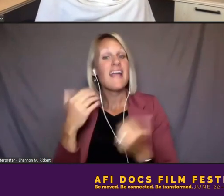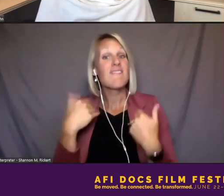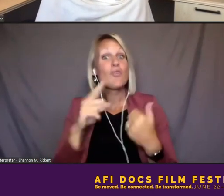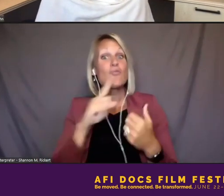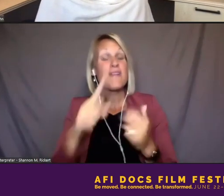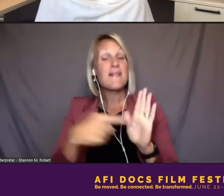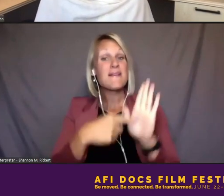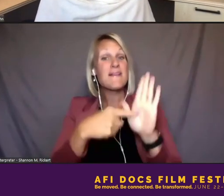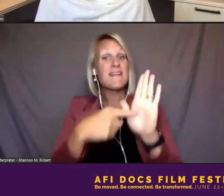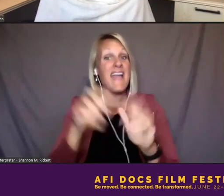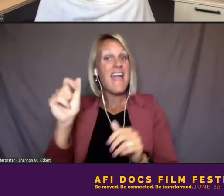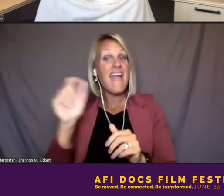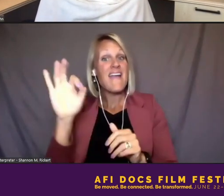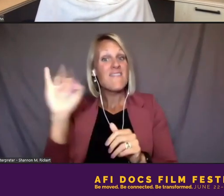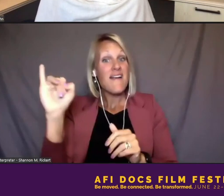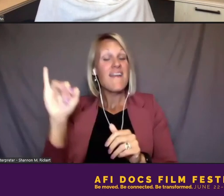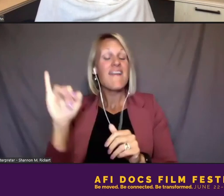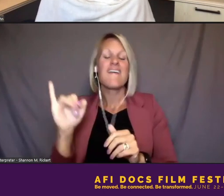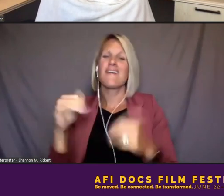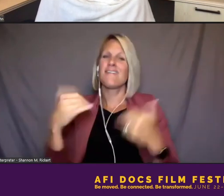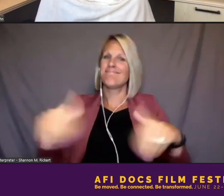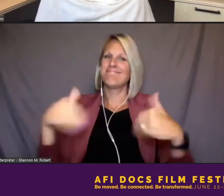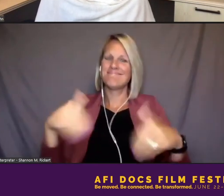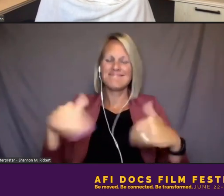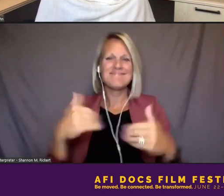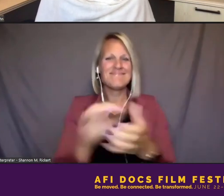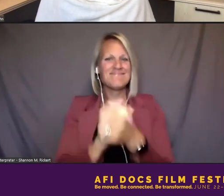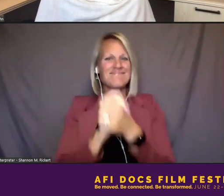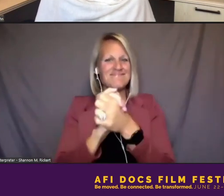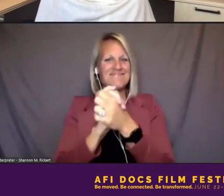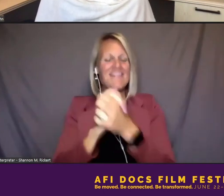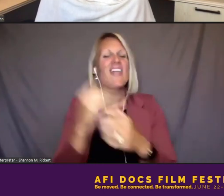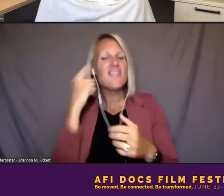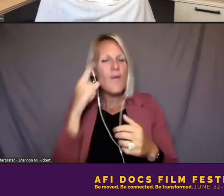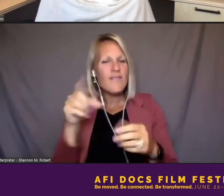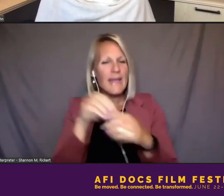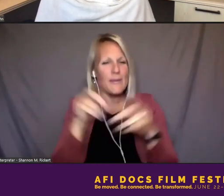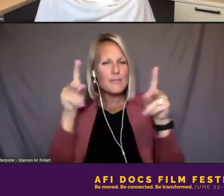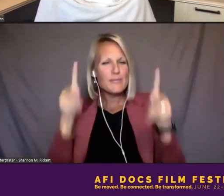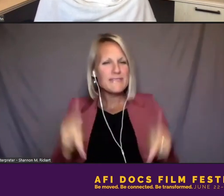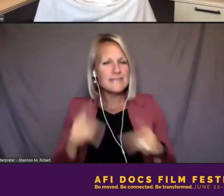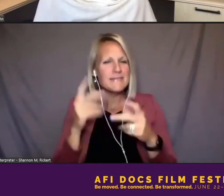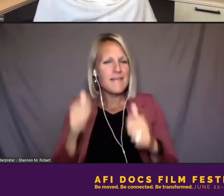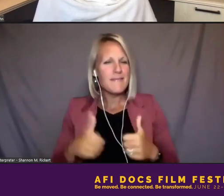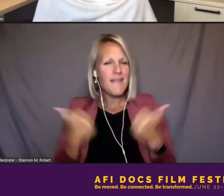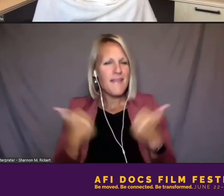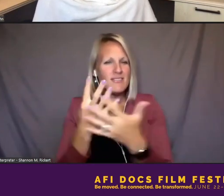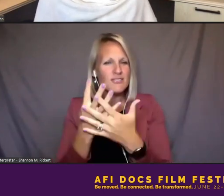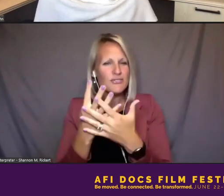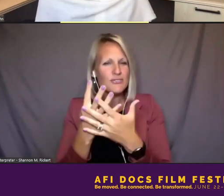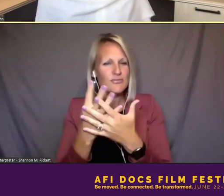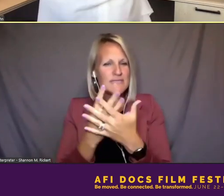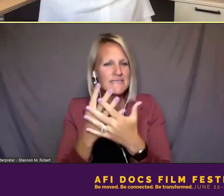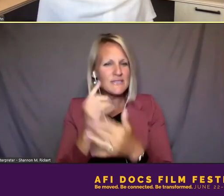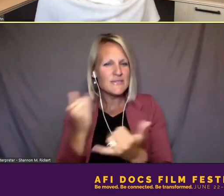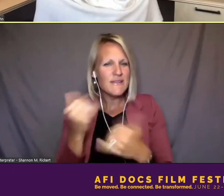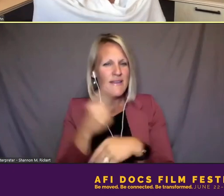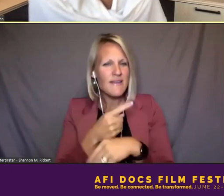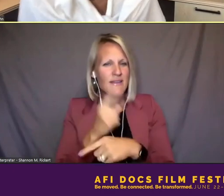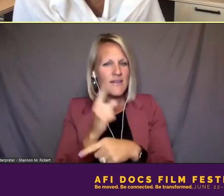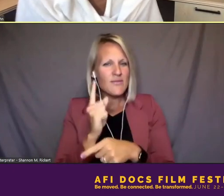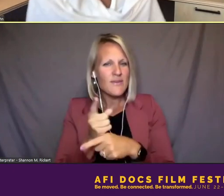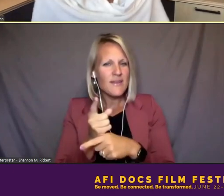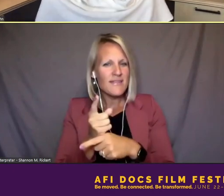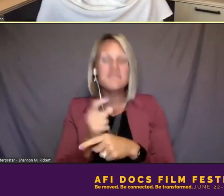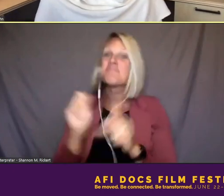I think you have an actual in-person live screening today, if I'm not mistaken. There is one today.